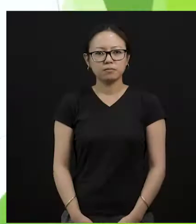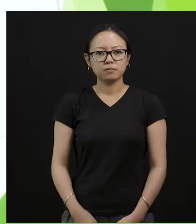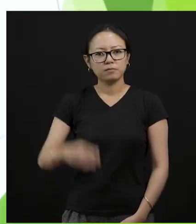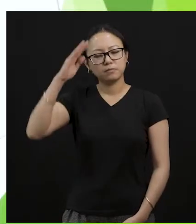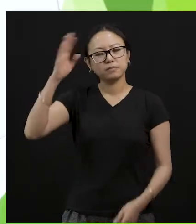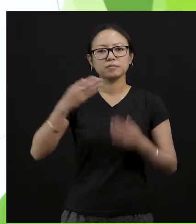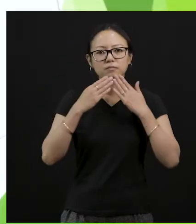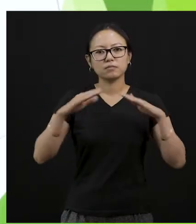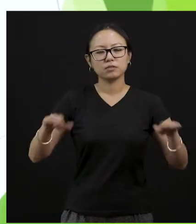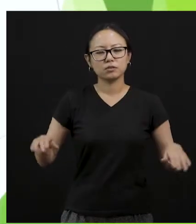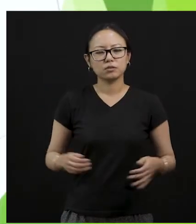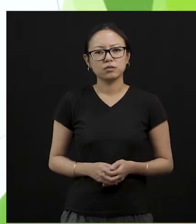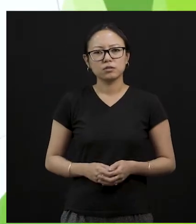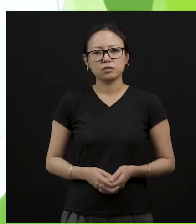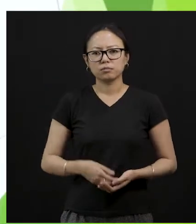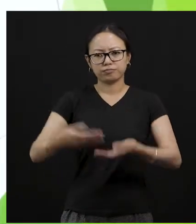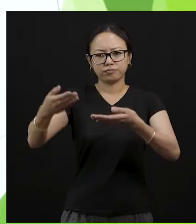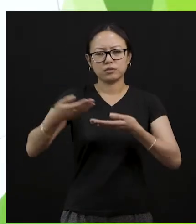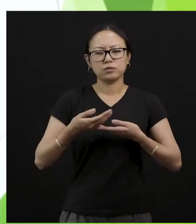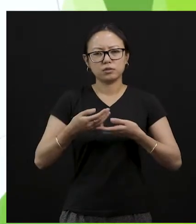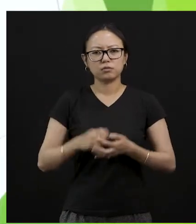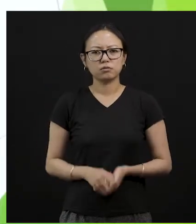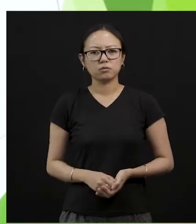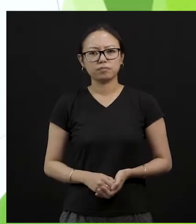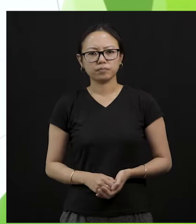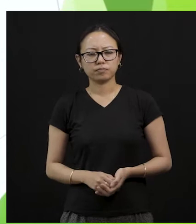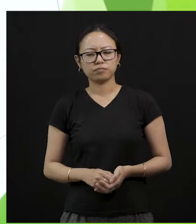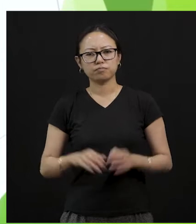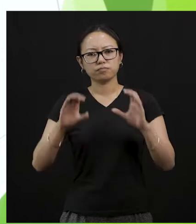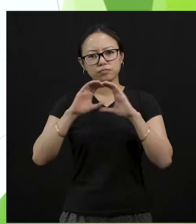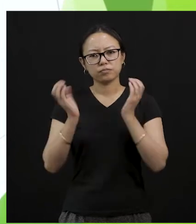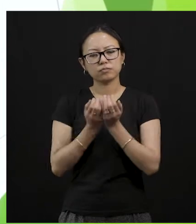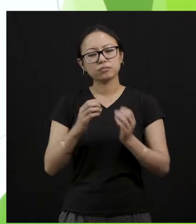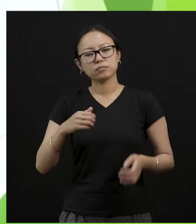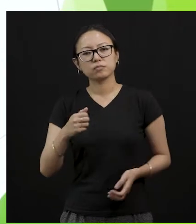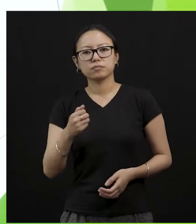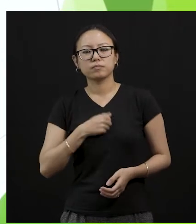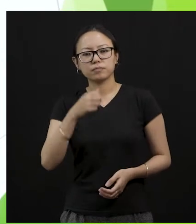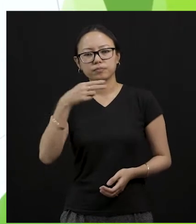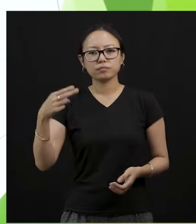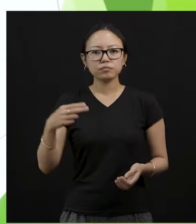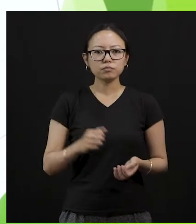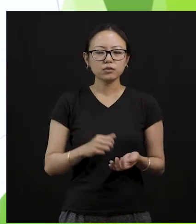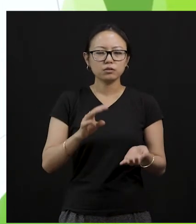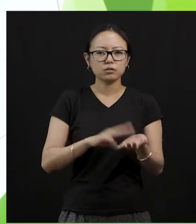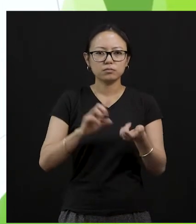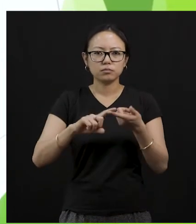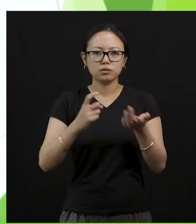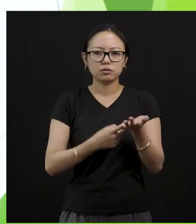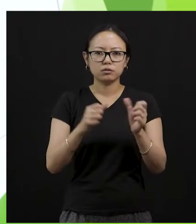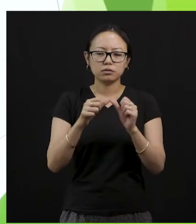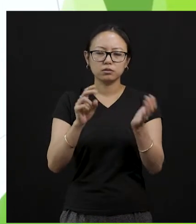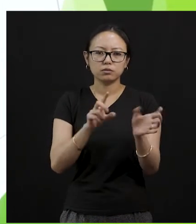Hello students, welcome back to another online class with your man Miryani. Today also we will be